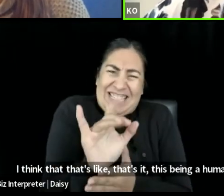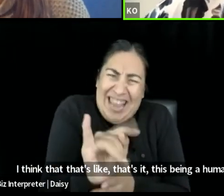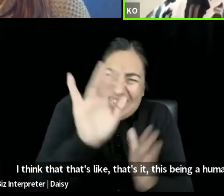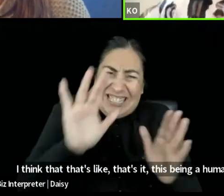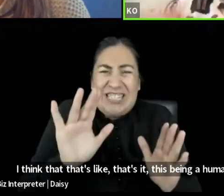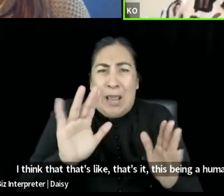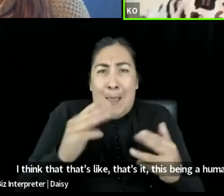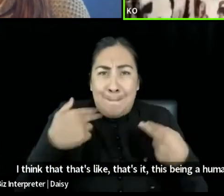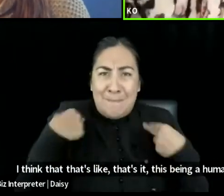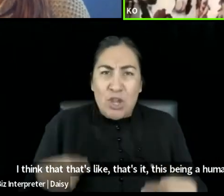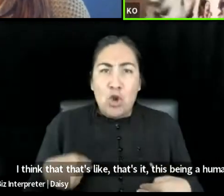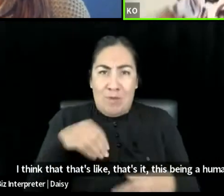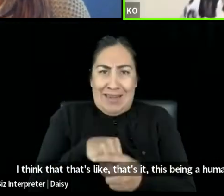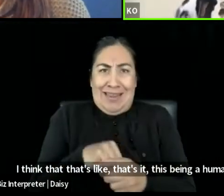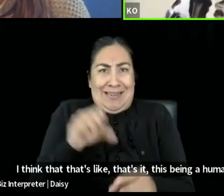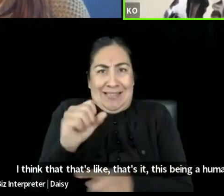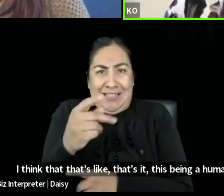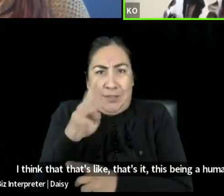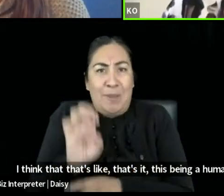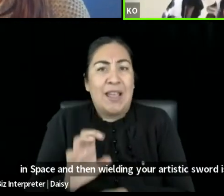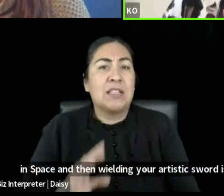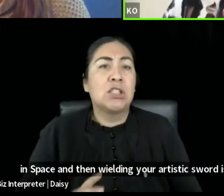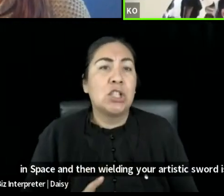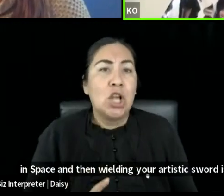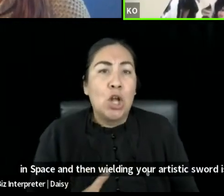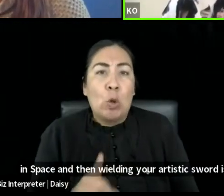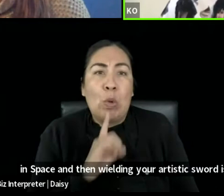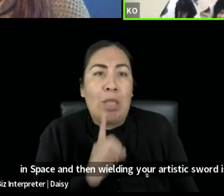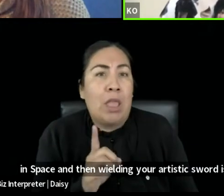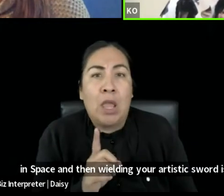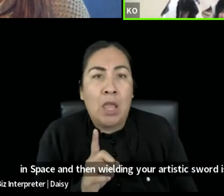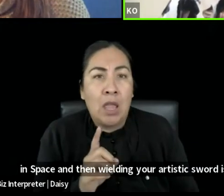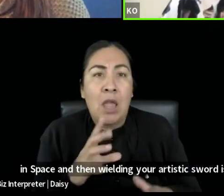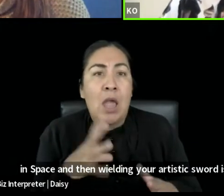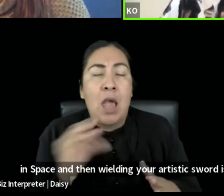wielding your artistic sword is the way to go.